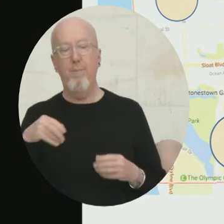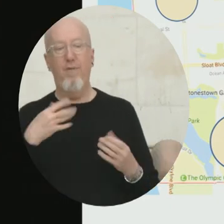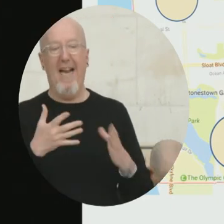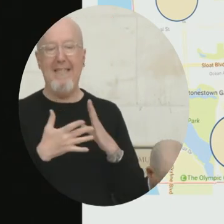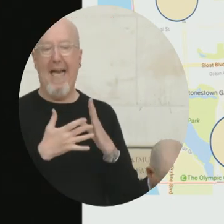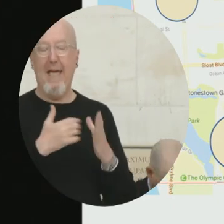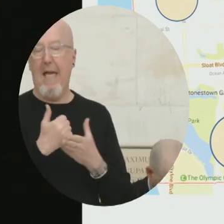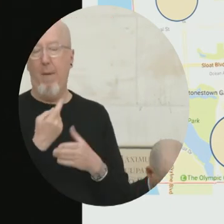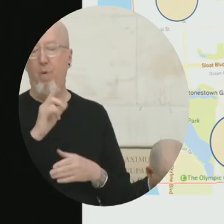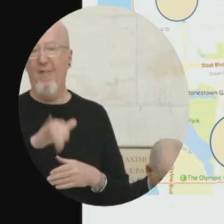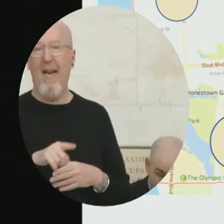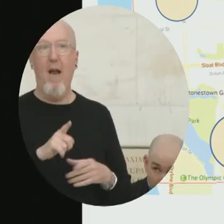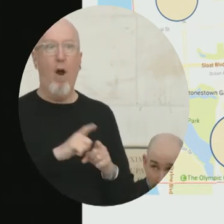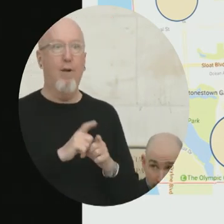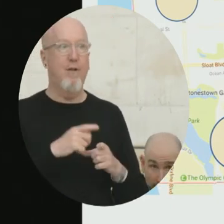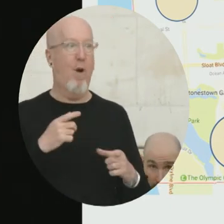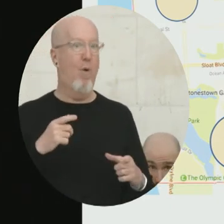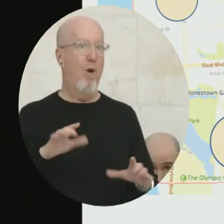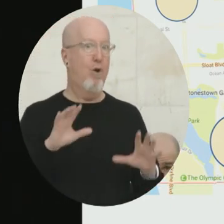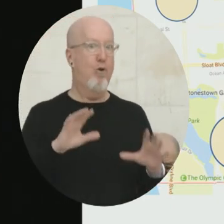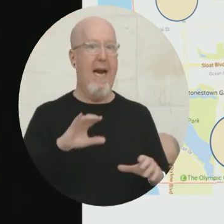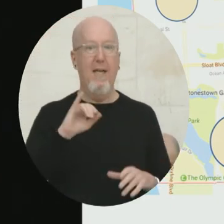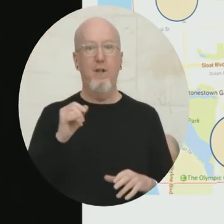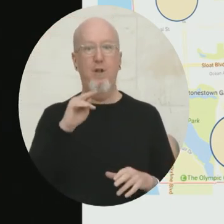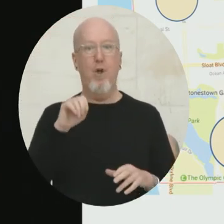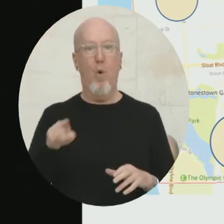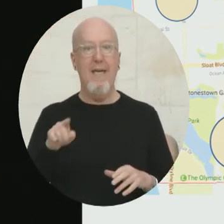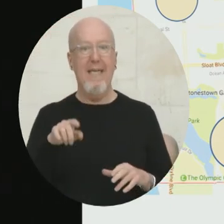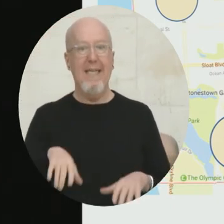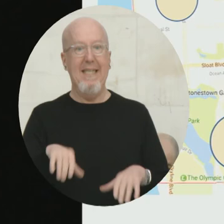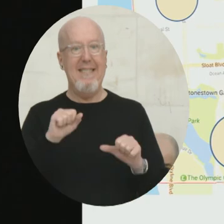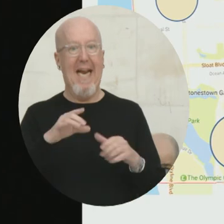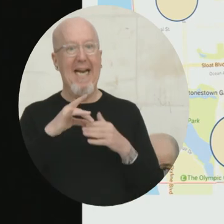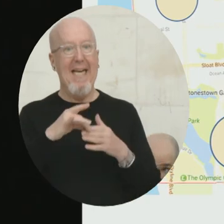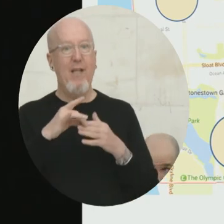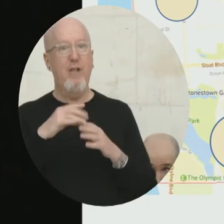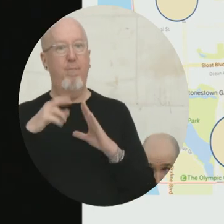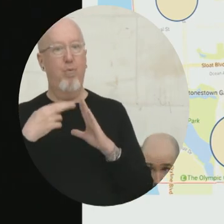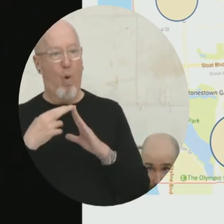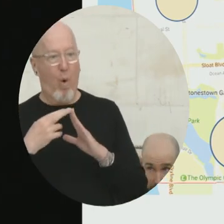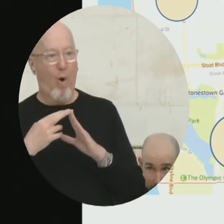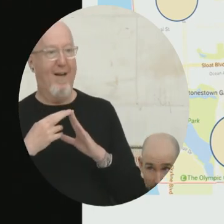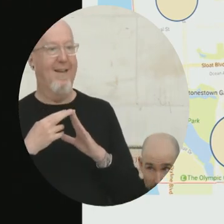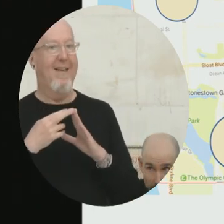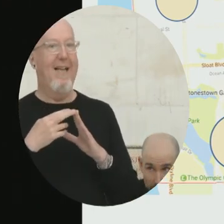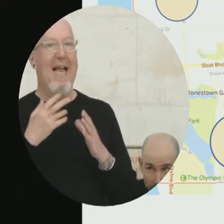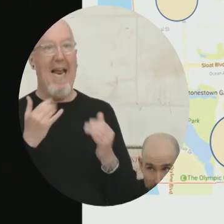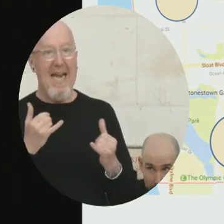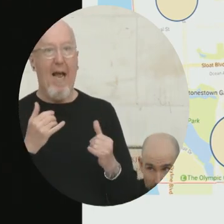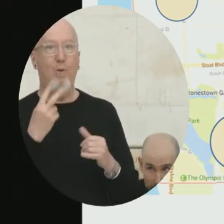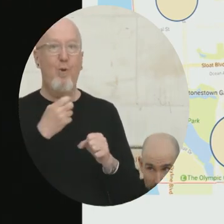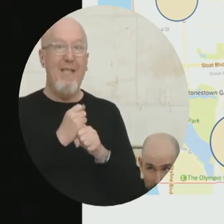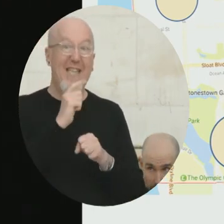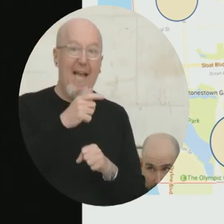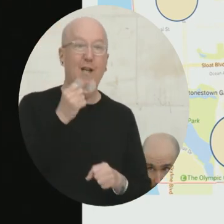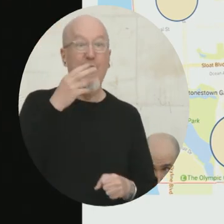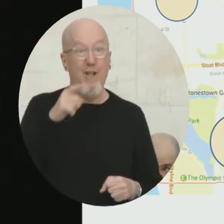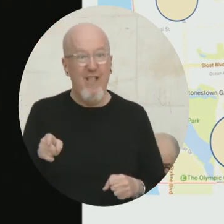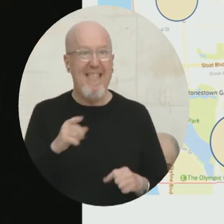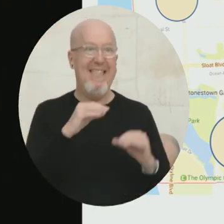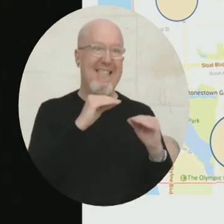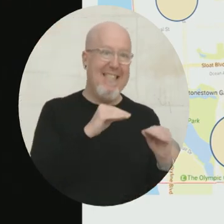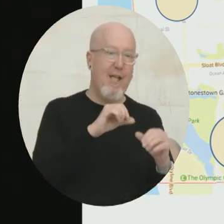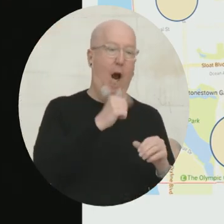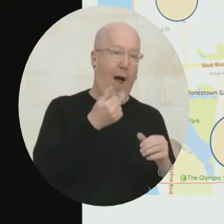And again, how exciting to have Joni step into a leadership role in our neighborhood. And now three years later, she's volunteering and mentoring other neighborhoods to